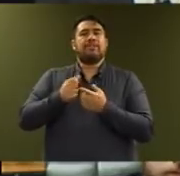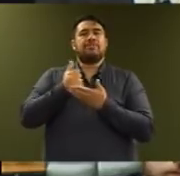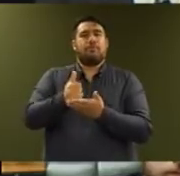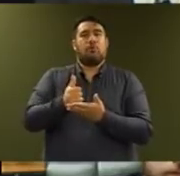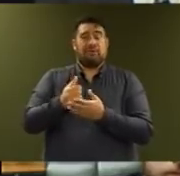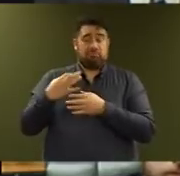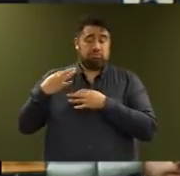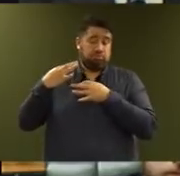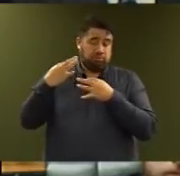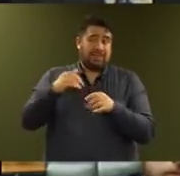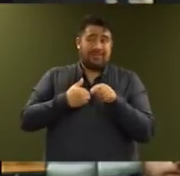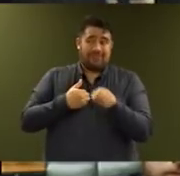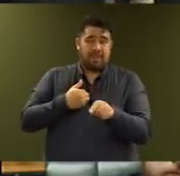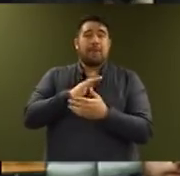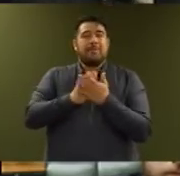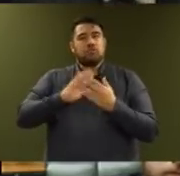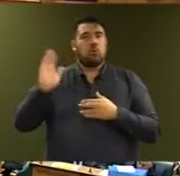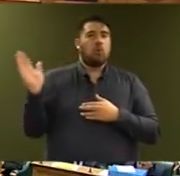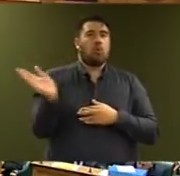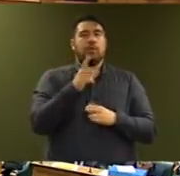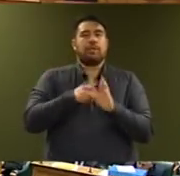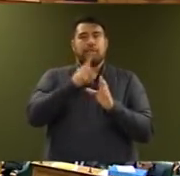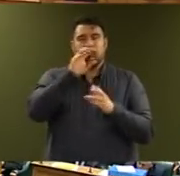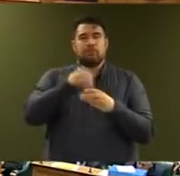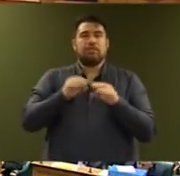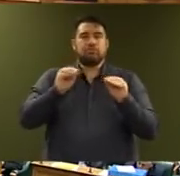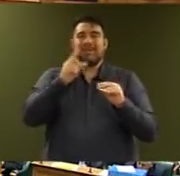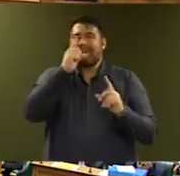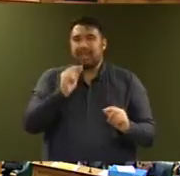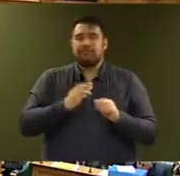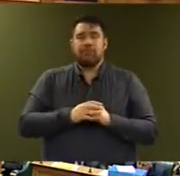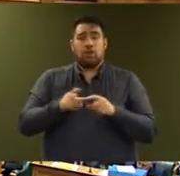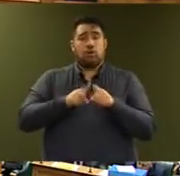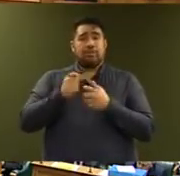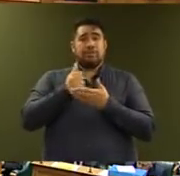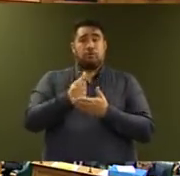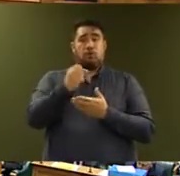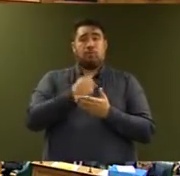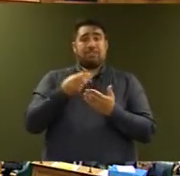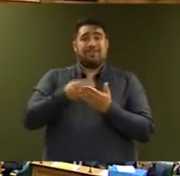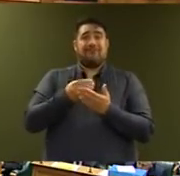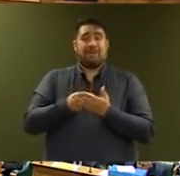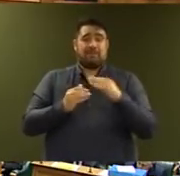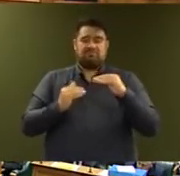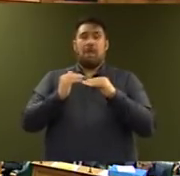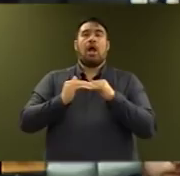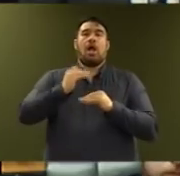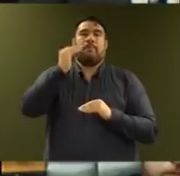all young people participate in education. Learning support operating funding will go up by more than